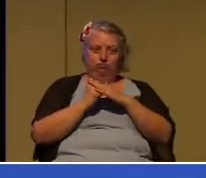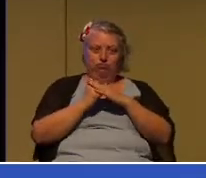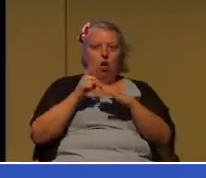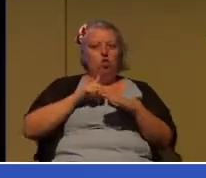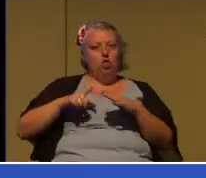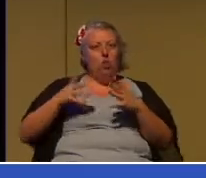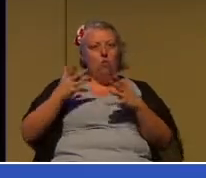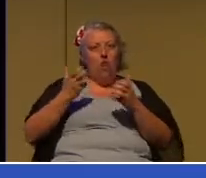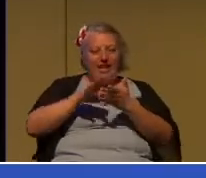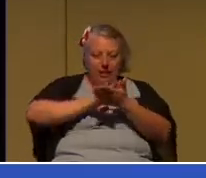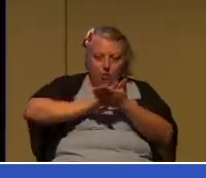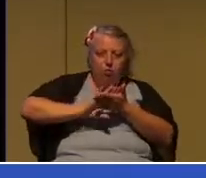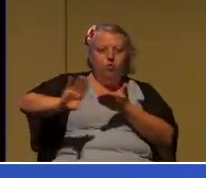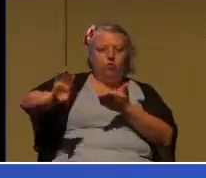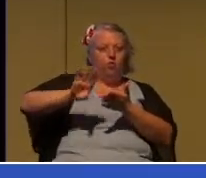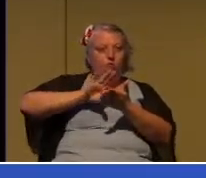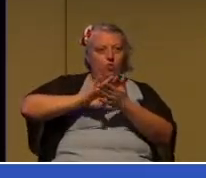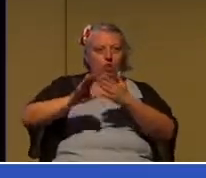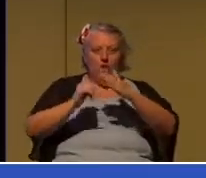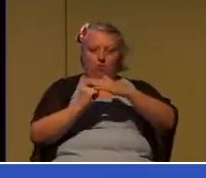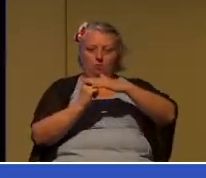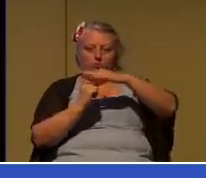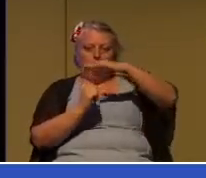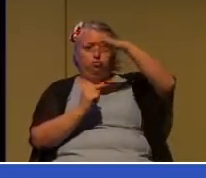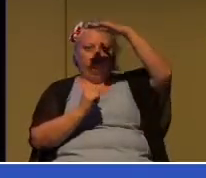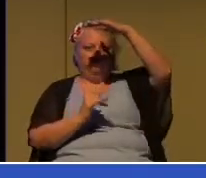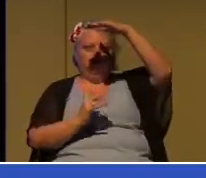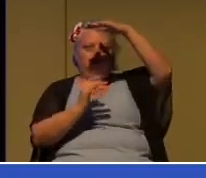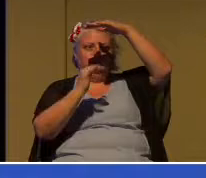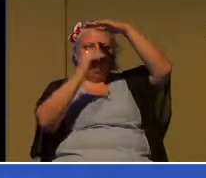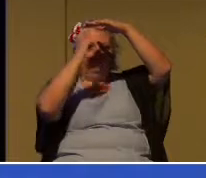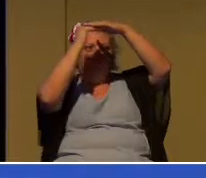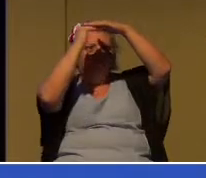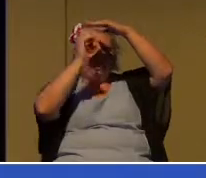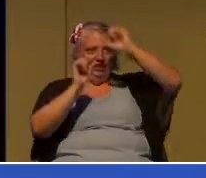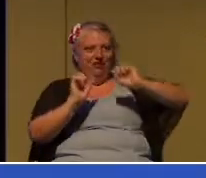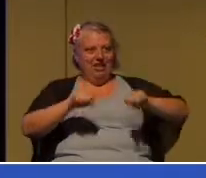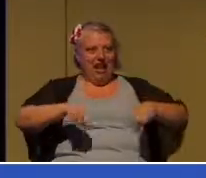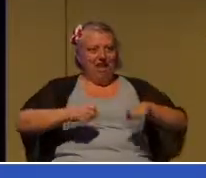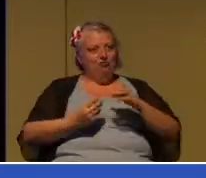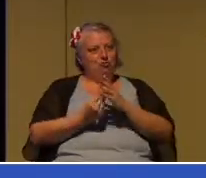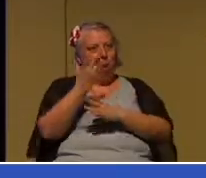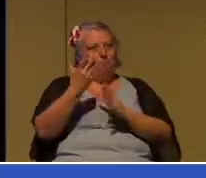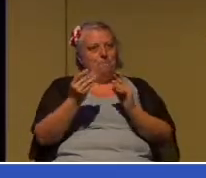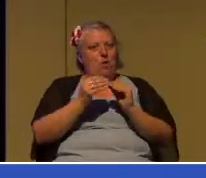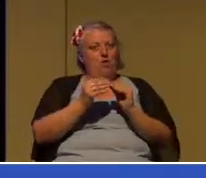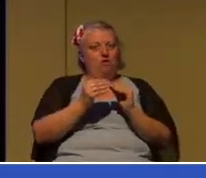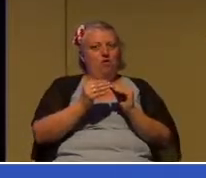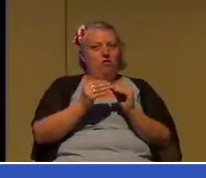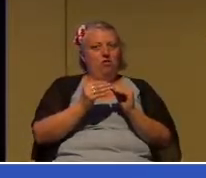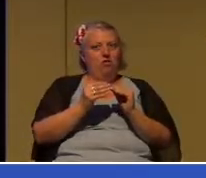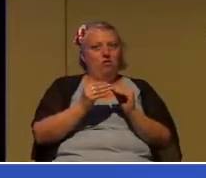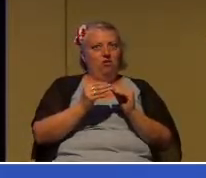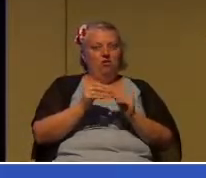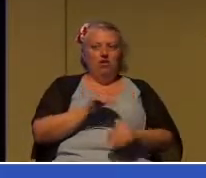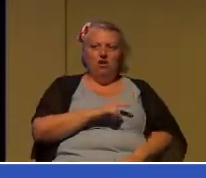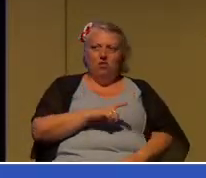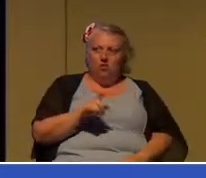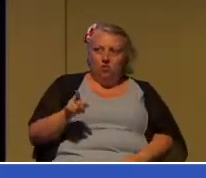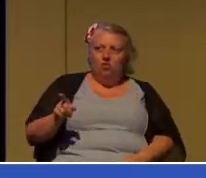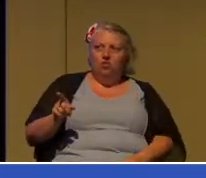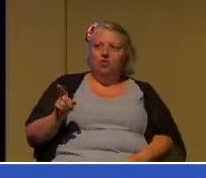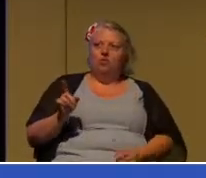places of brokenness or wounding that you need to deal with, where you need to learn to persevere and push through